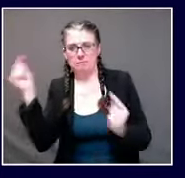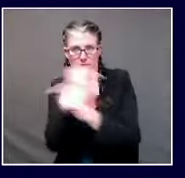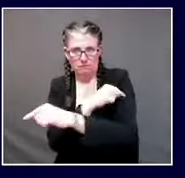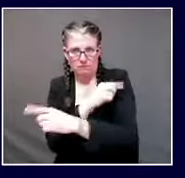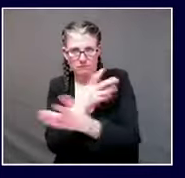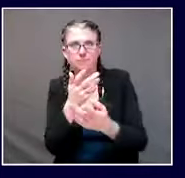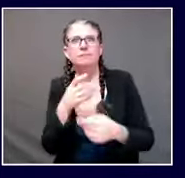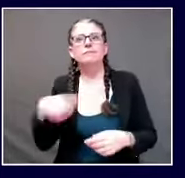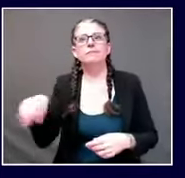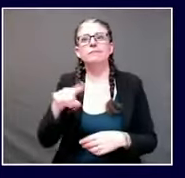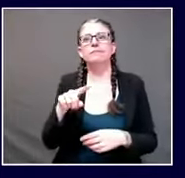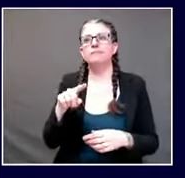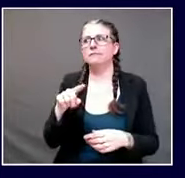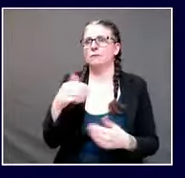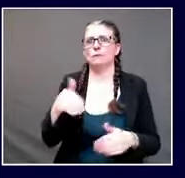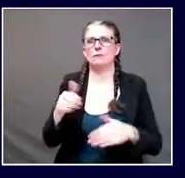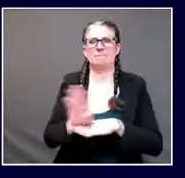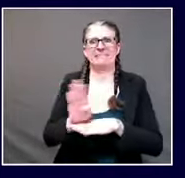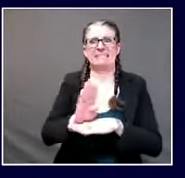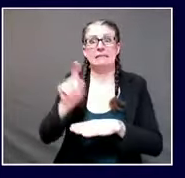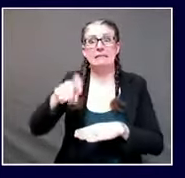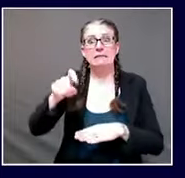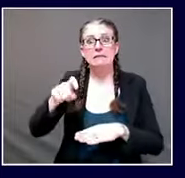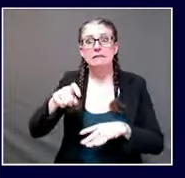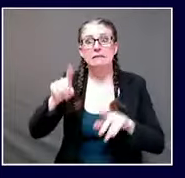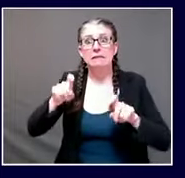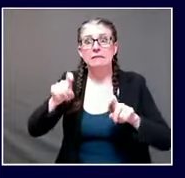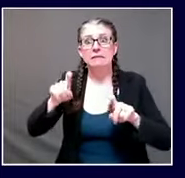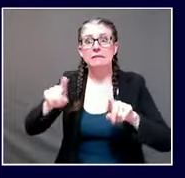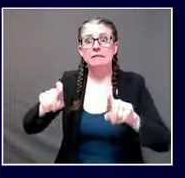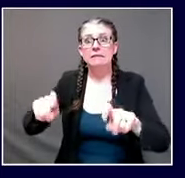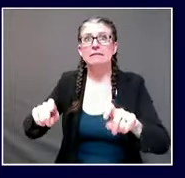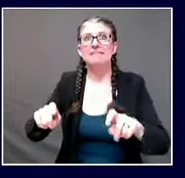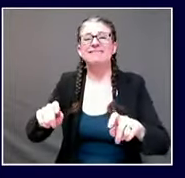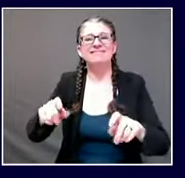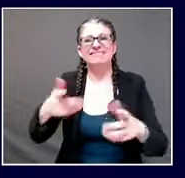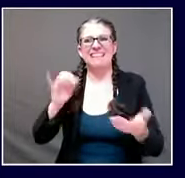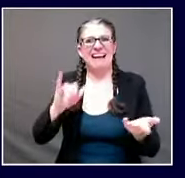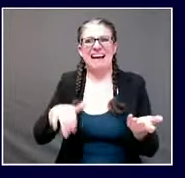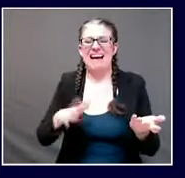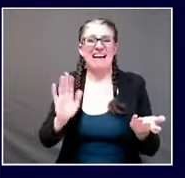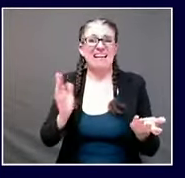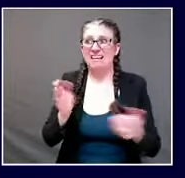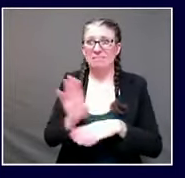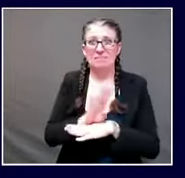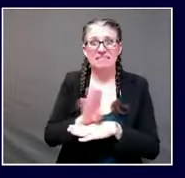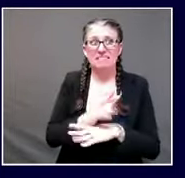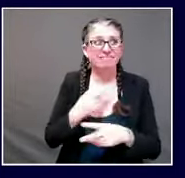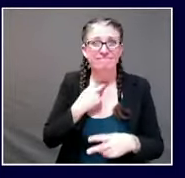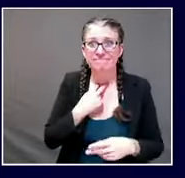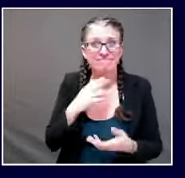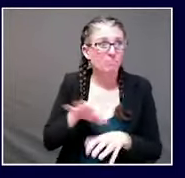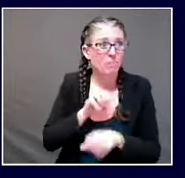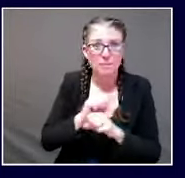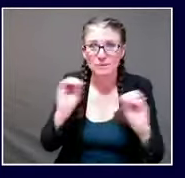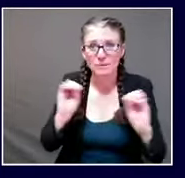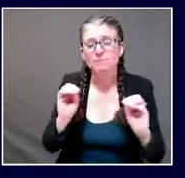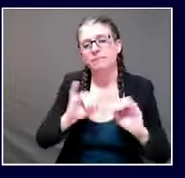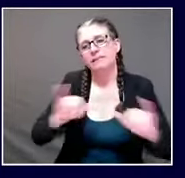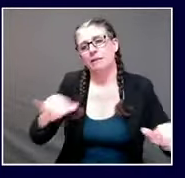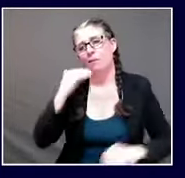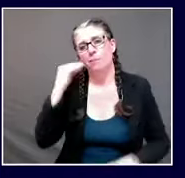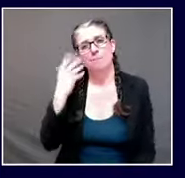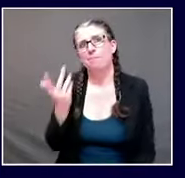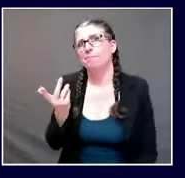advise people not to travel so we have reached out to all of our sites asking them what will it take to expand hours to increase